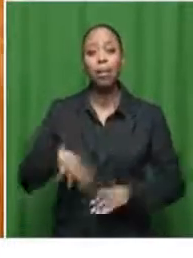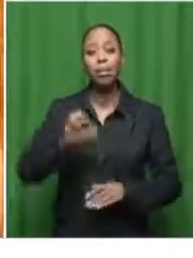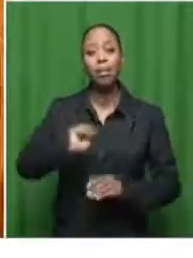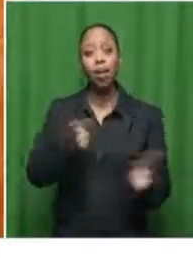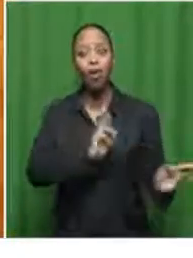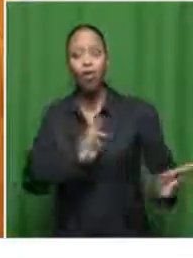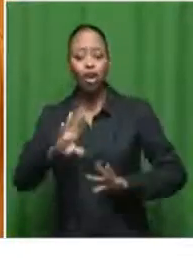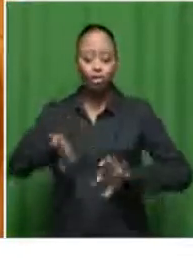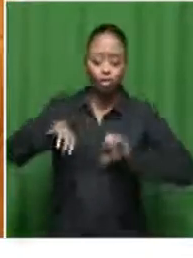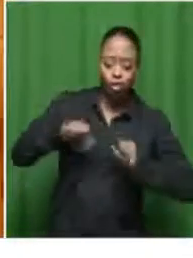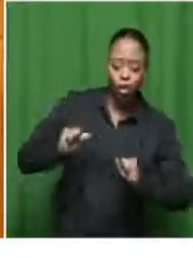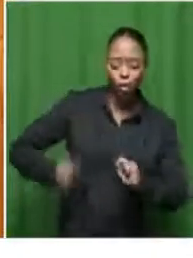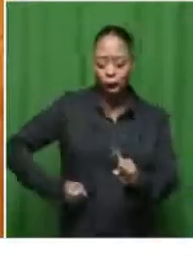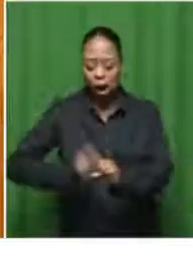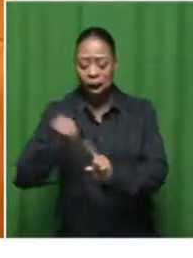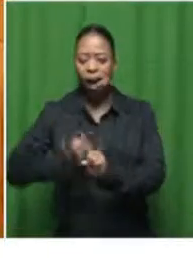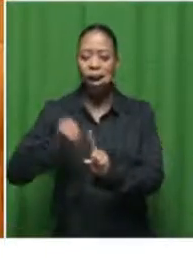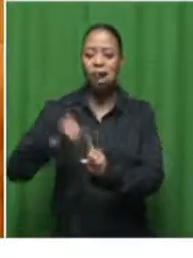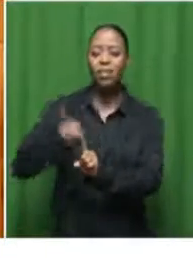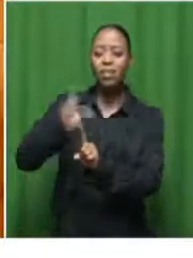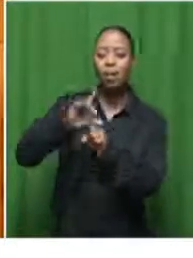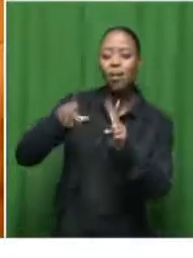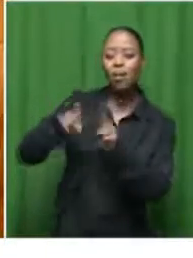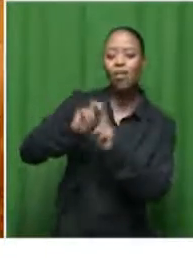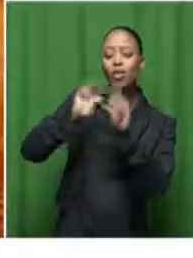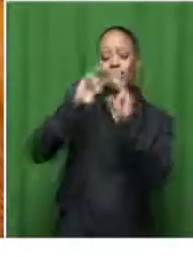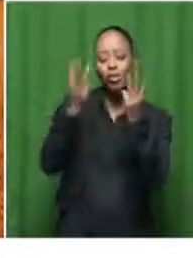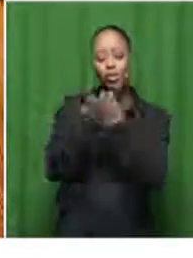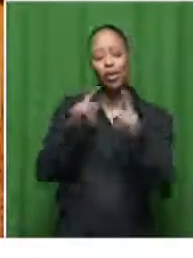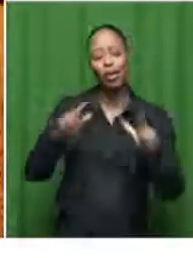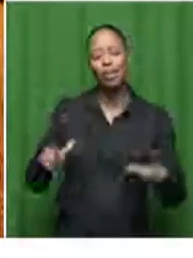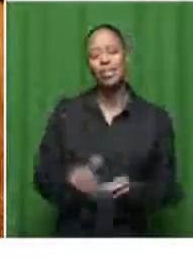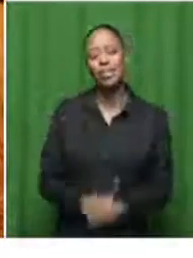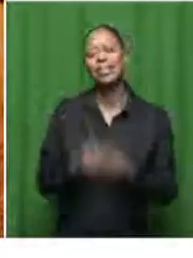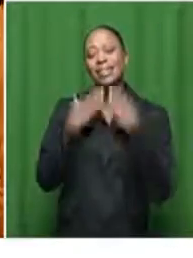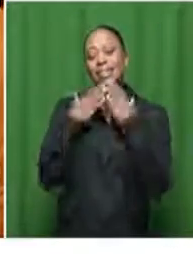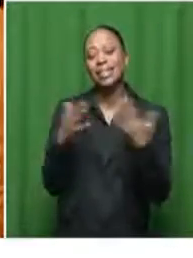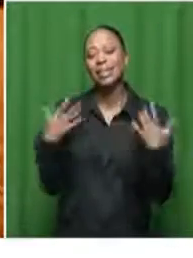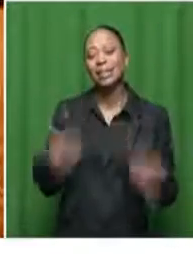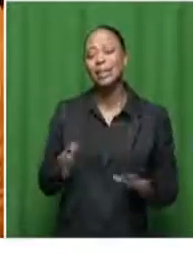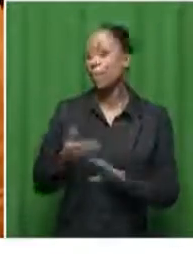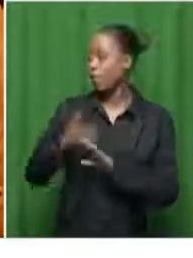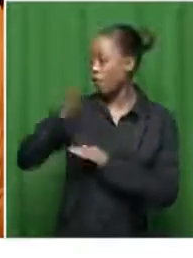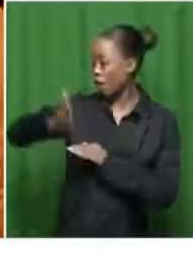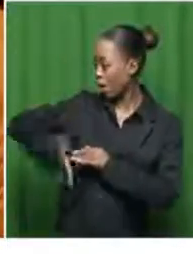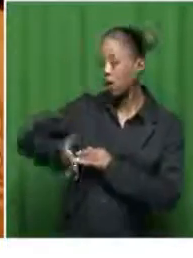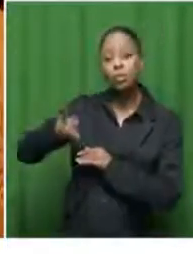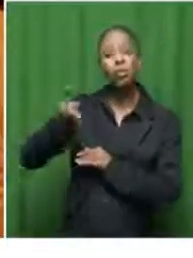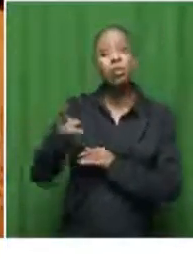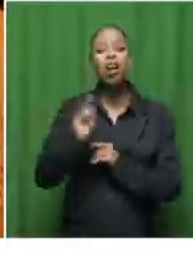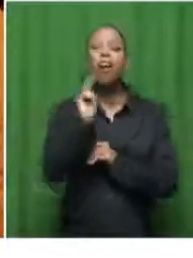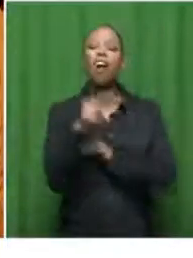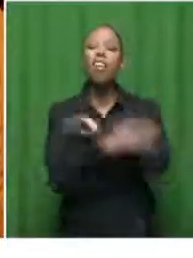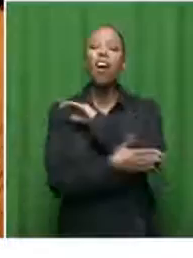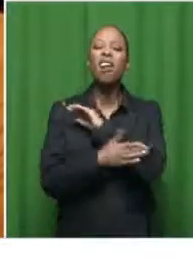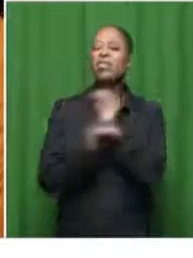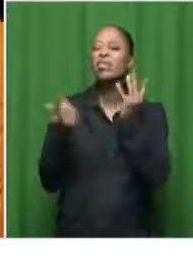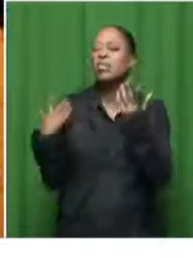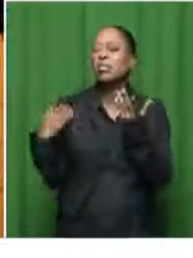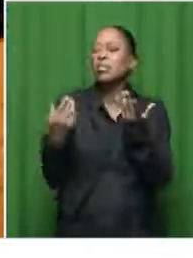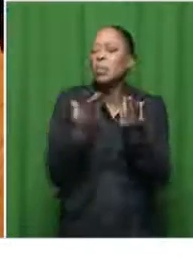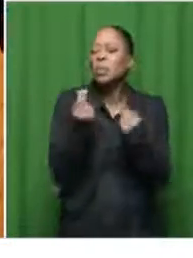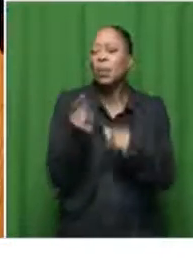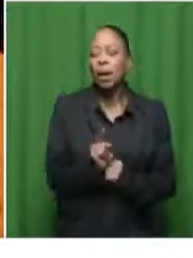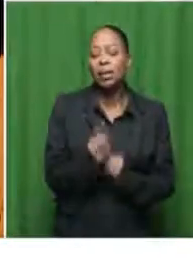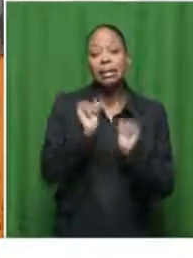this and bring this culture also to the global level thank you very much all right Kirsten remember just before I let you go how are other countries doing you know I